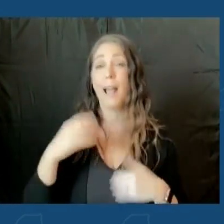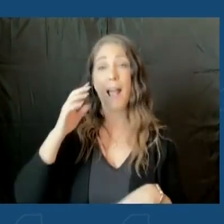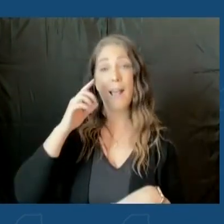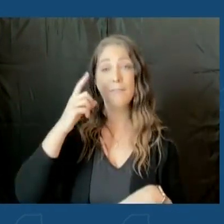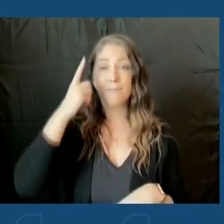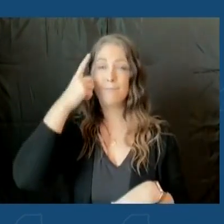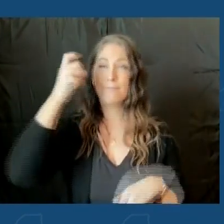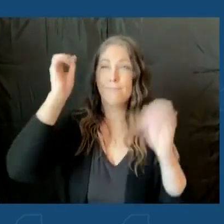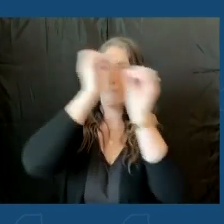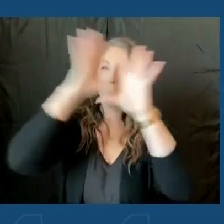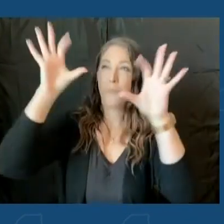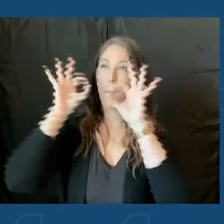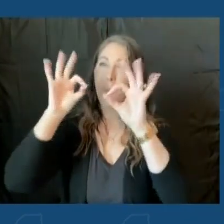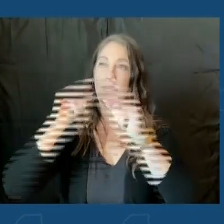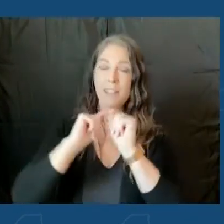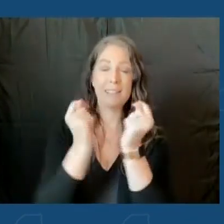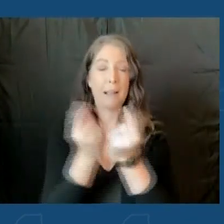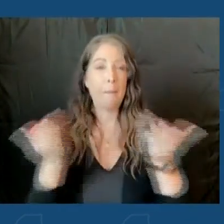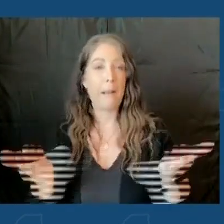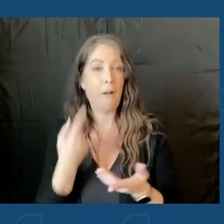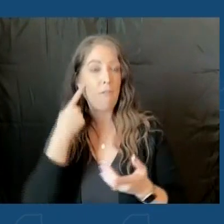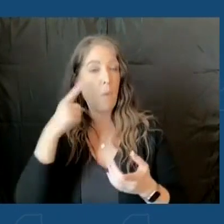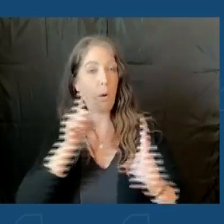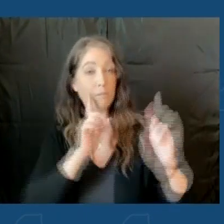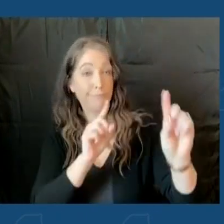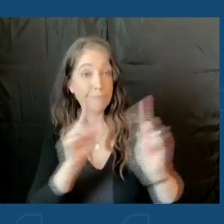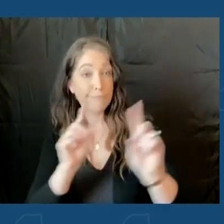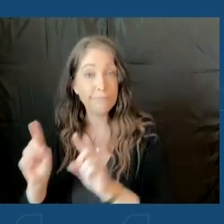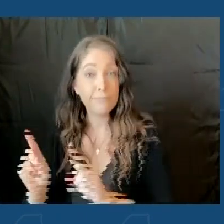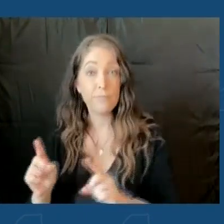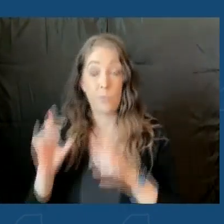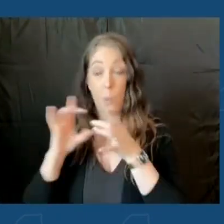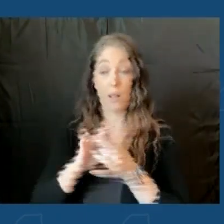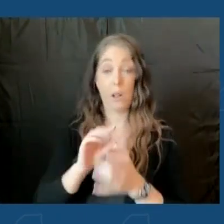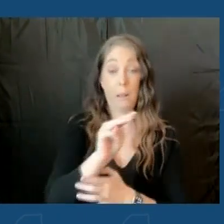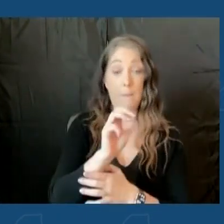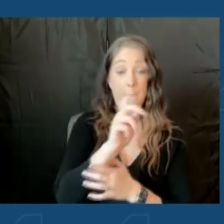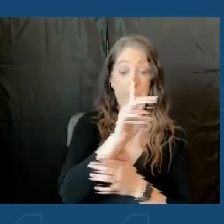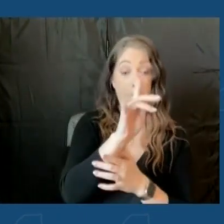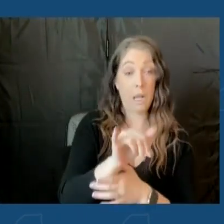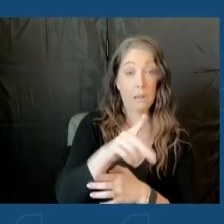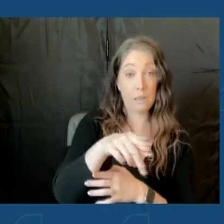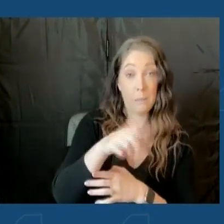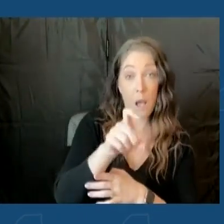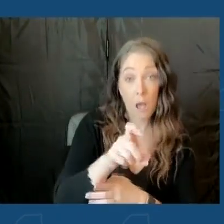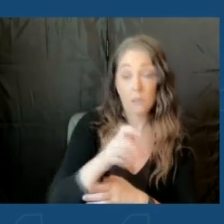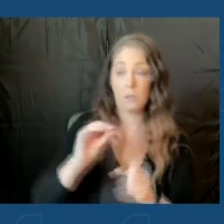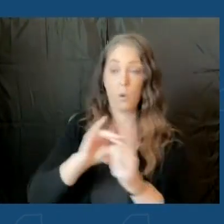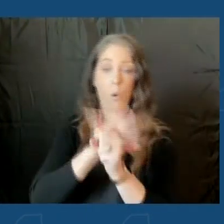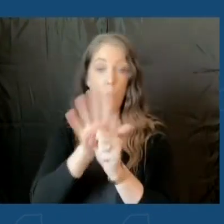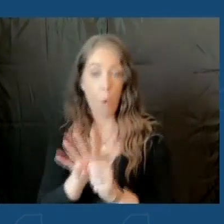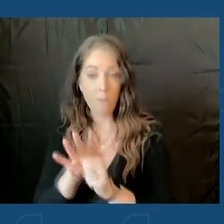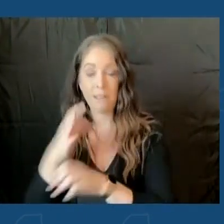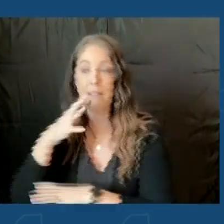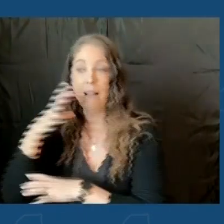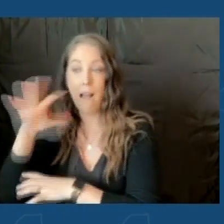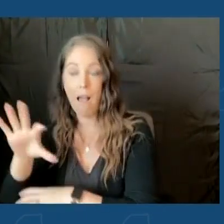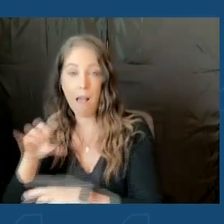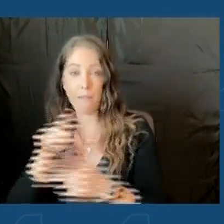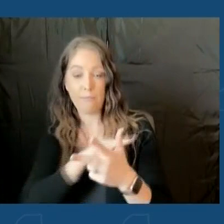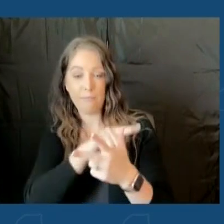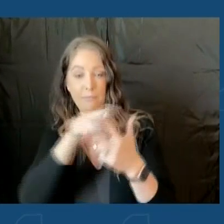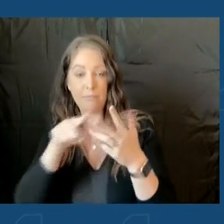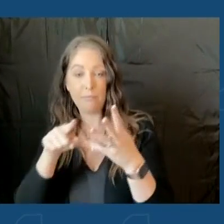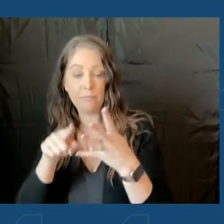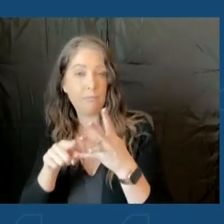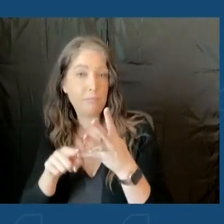specific questions on what we're doing on Monkeypox, on COVID, dealing with extreme heat, and our after-action review